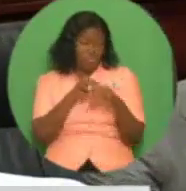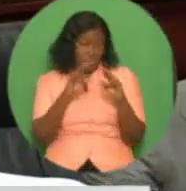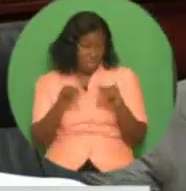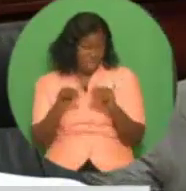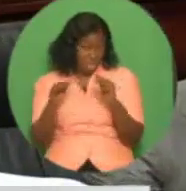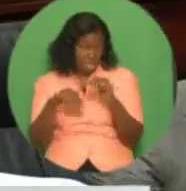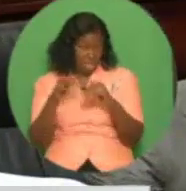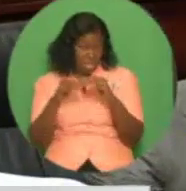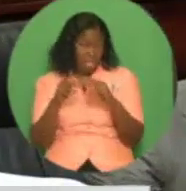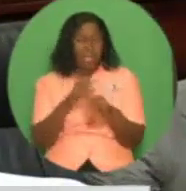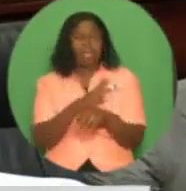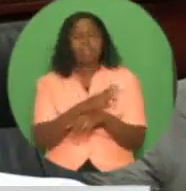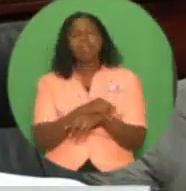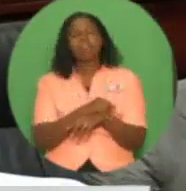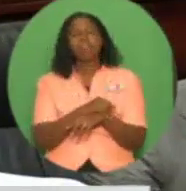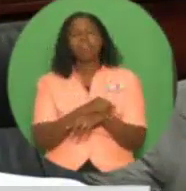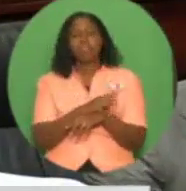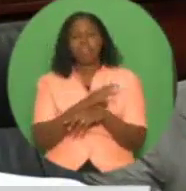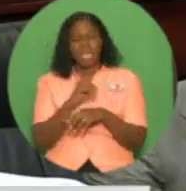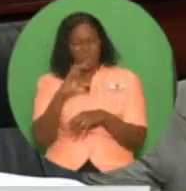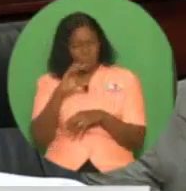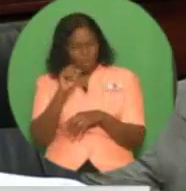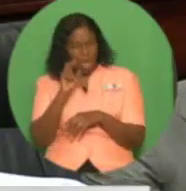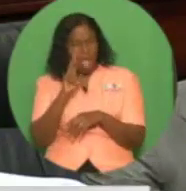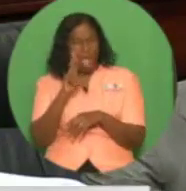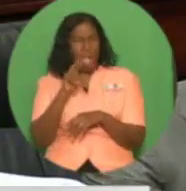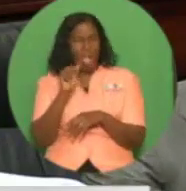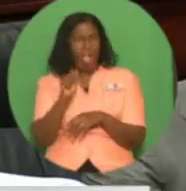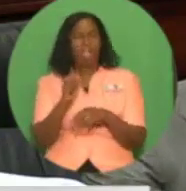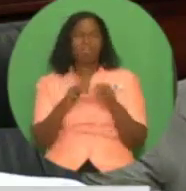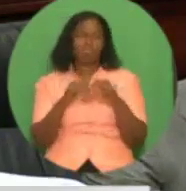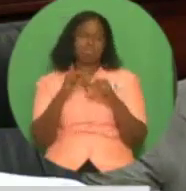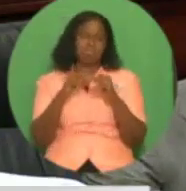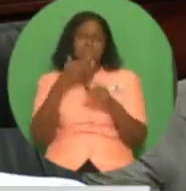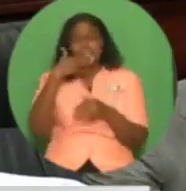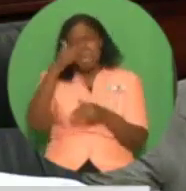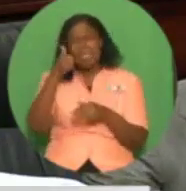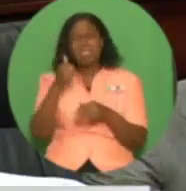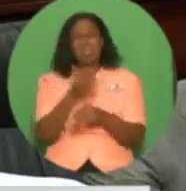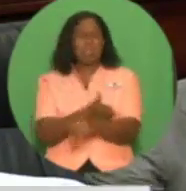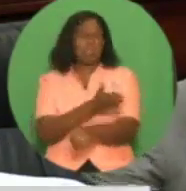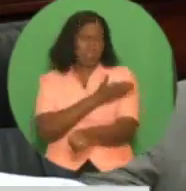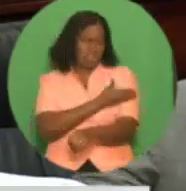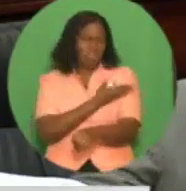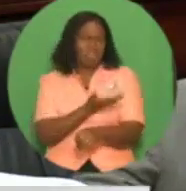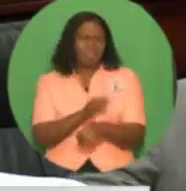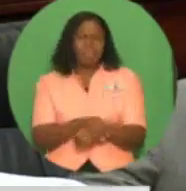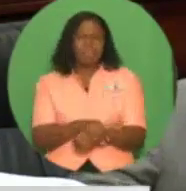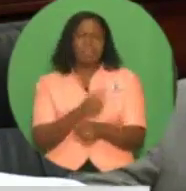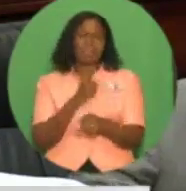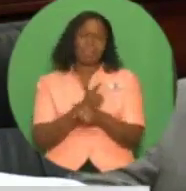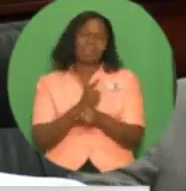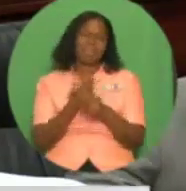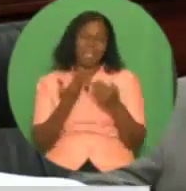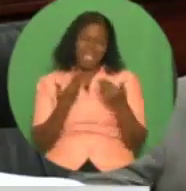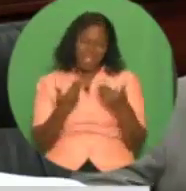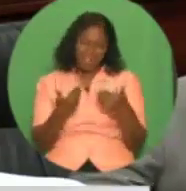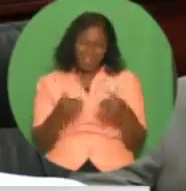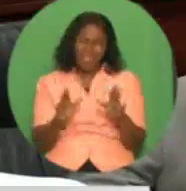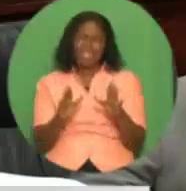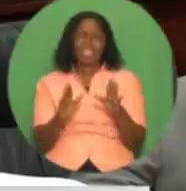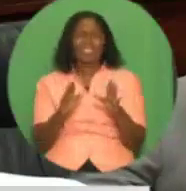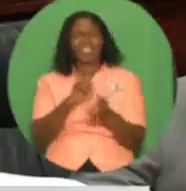the maternal and child health sustainable development role for the region of the Americas well ahead of the target year